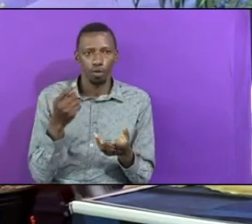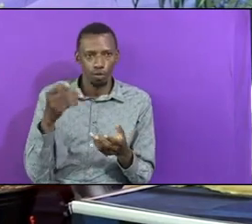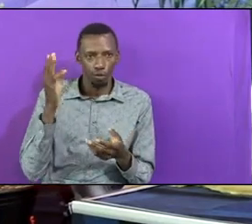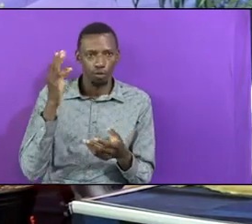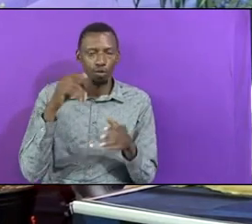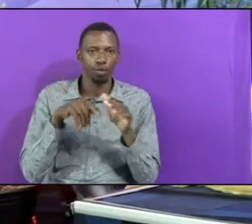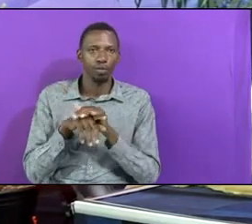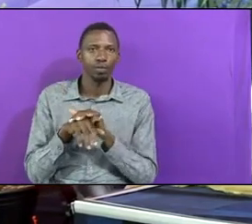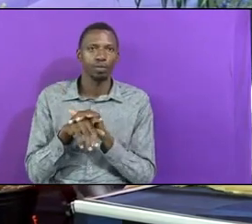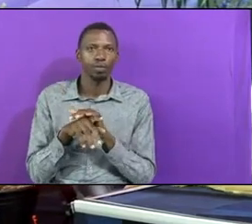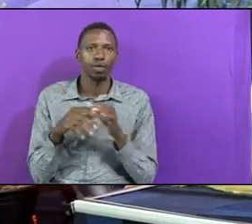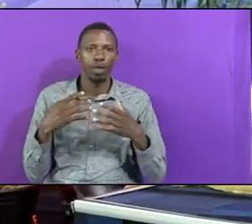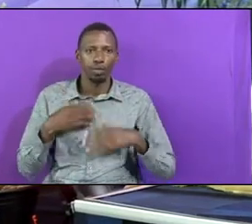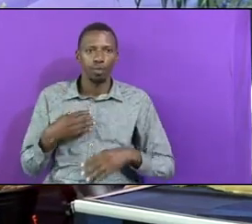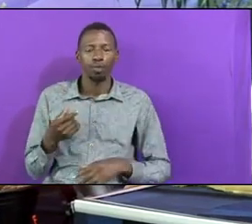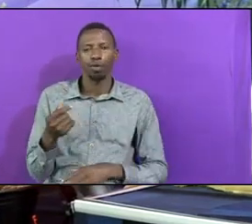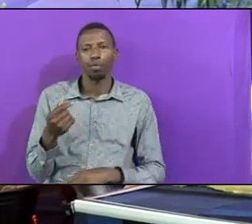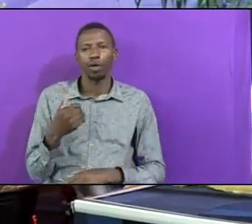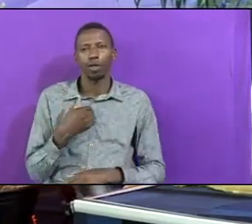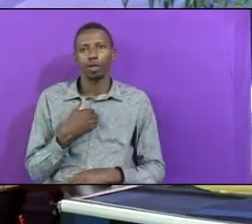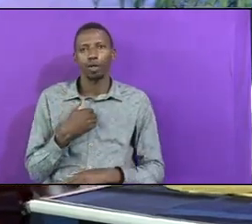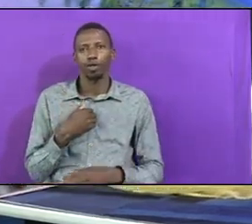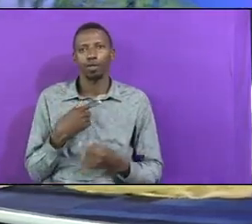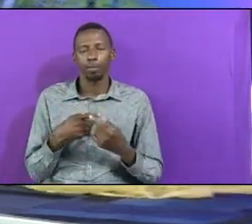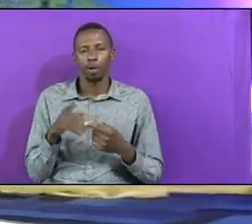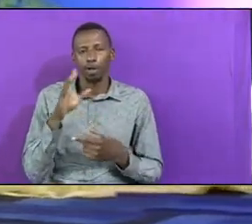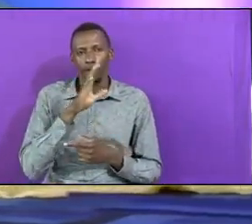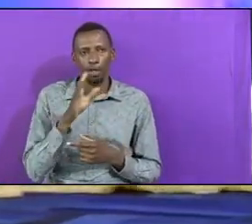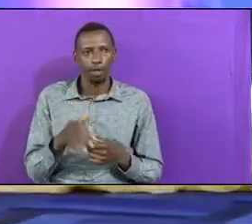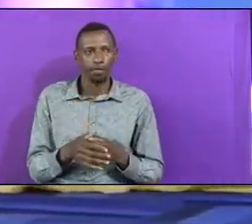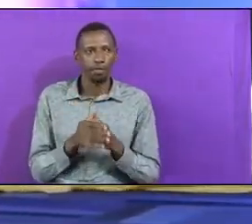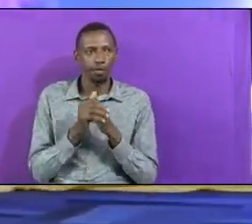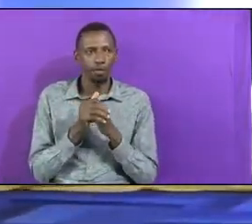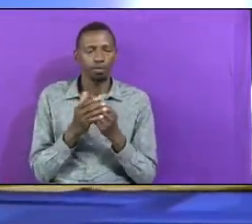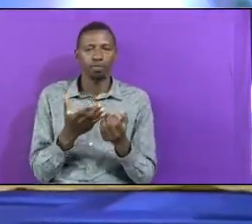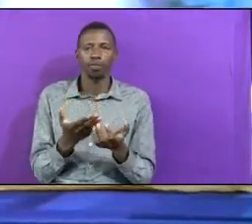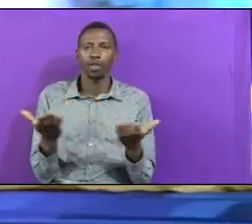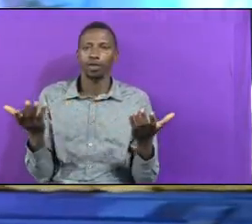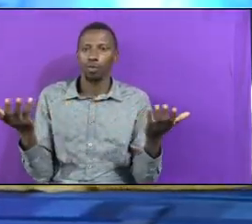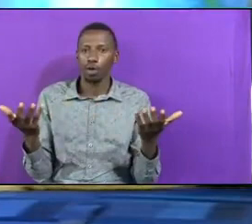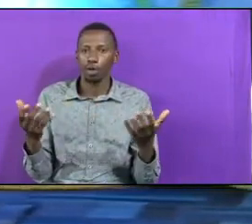Come In People Have Money But They Never Worship They Are In Politics